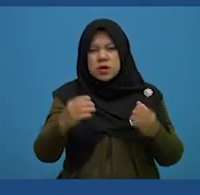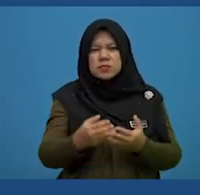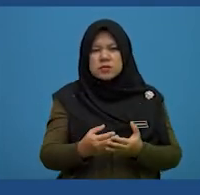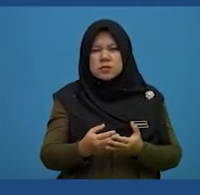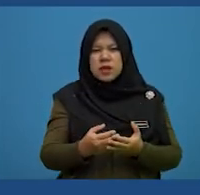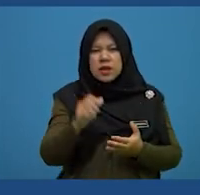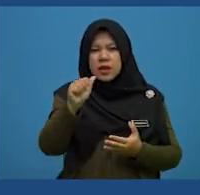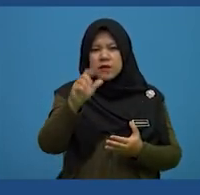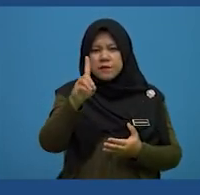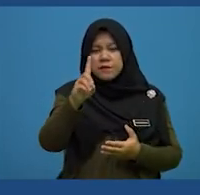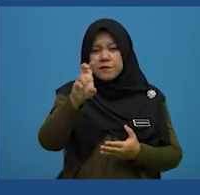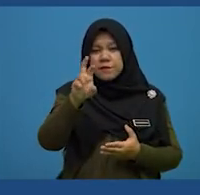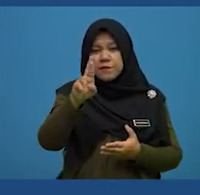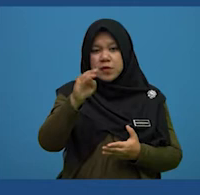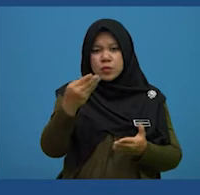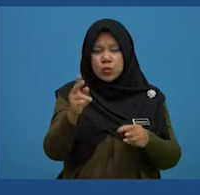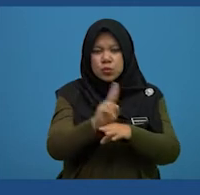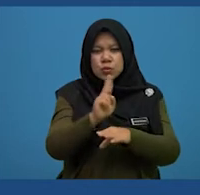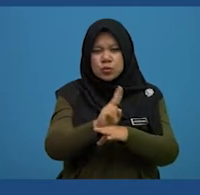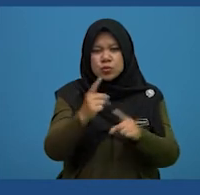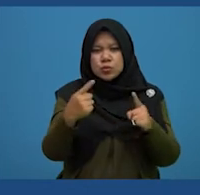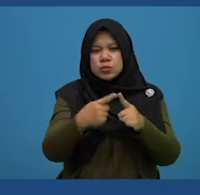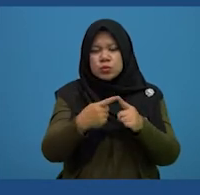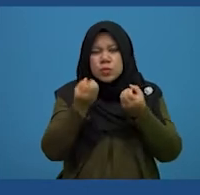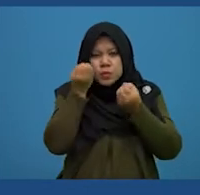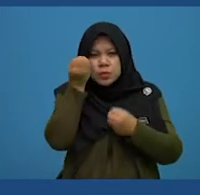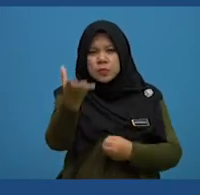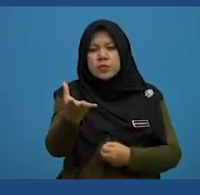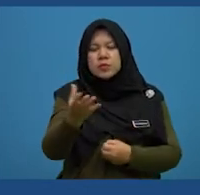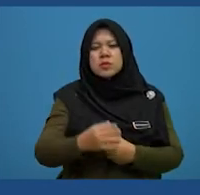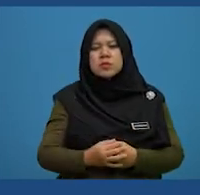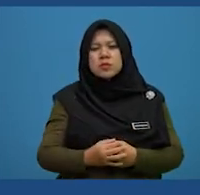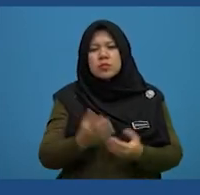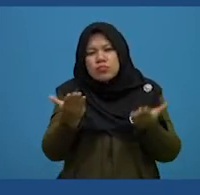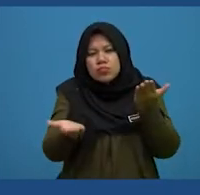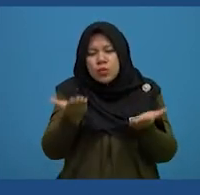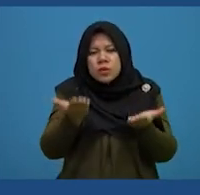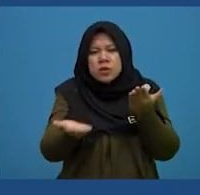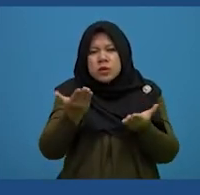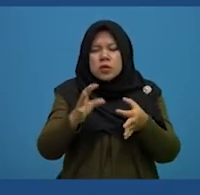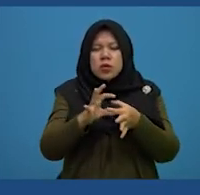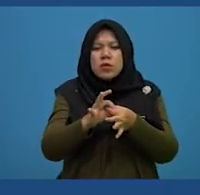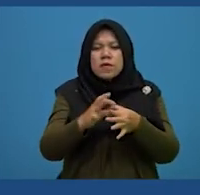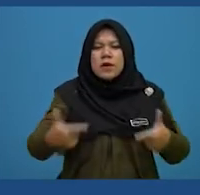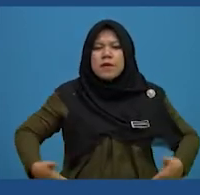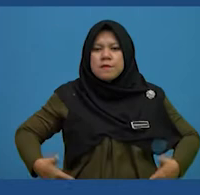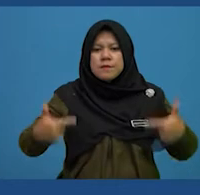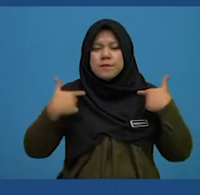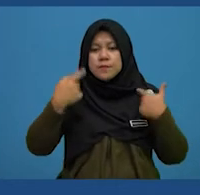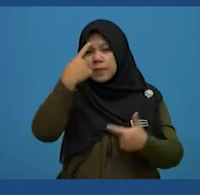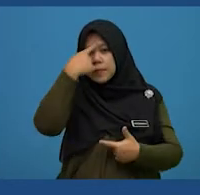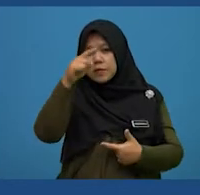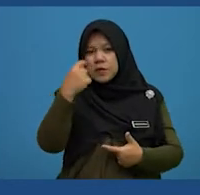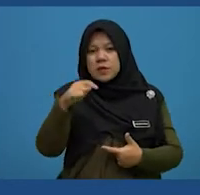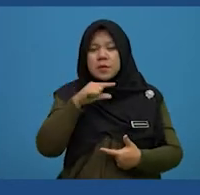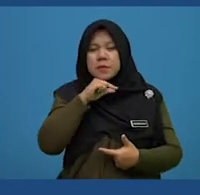perhaps is an adverb that is used to express uncertainty or possibility of life